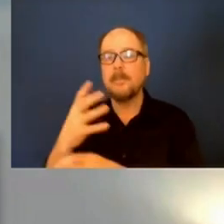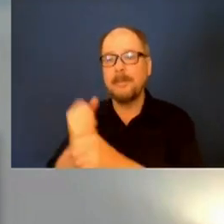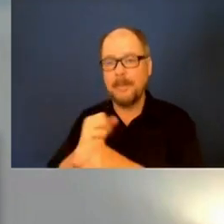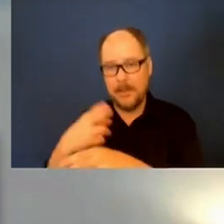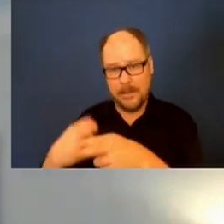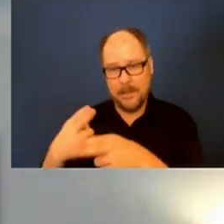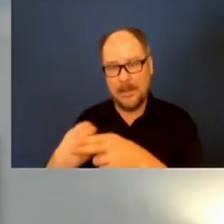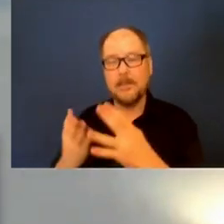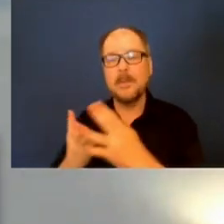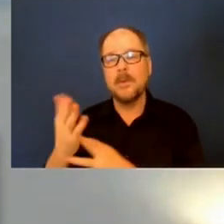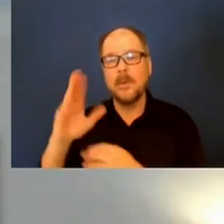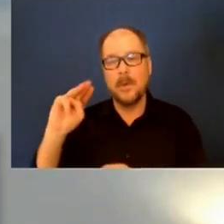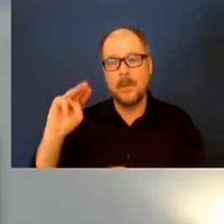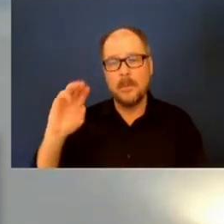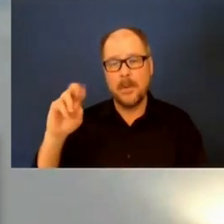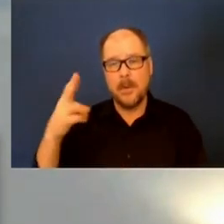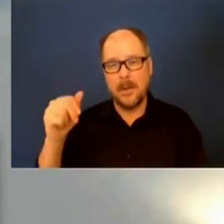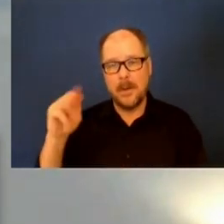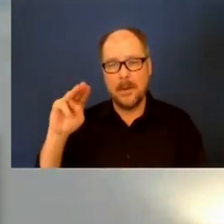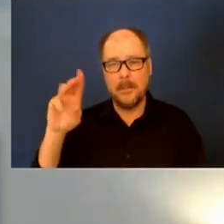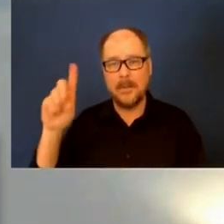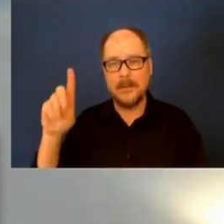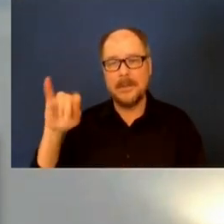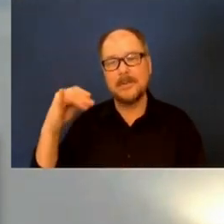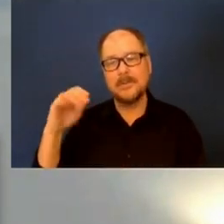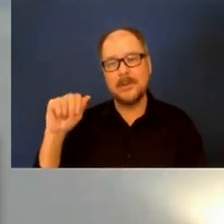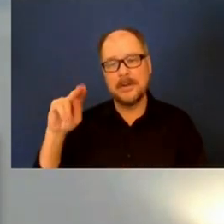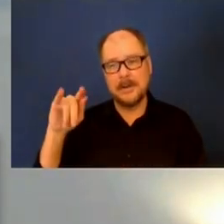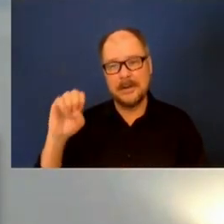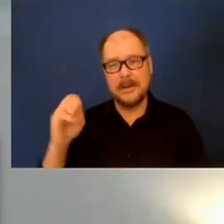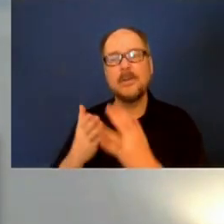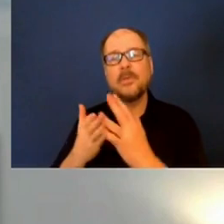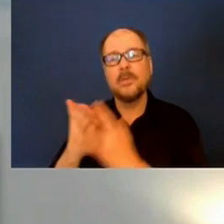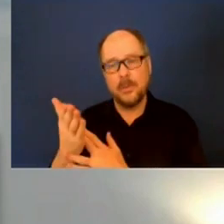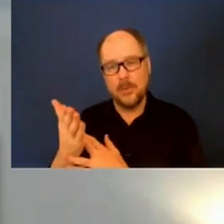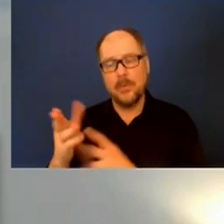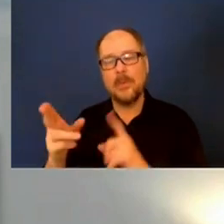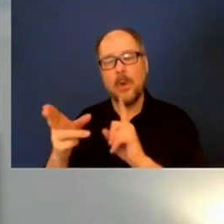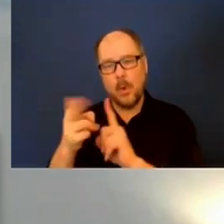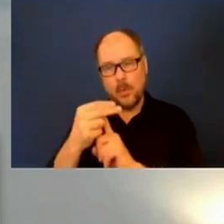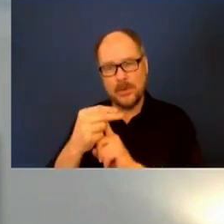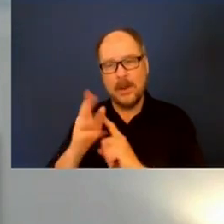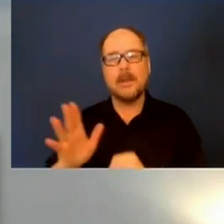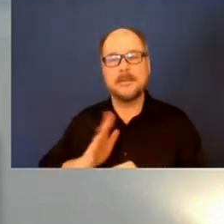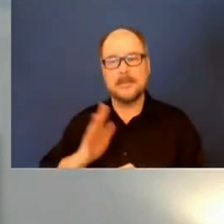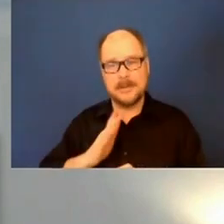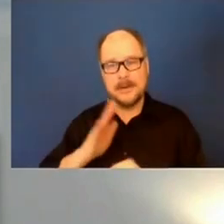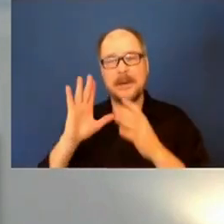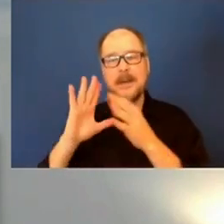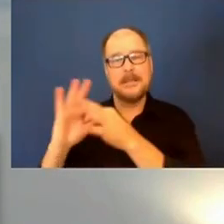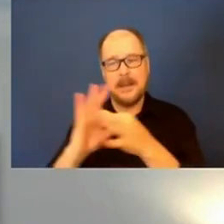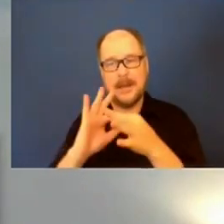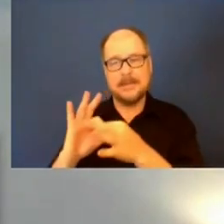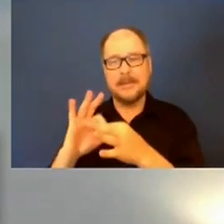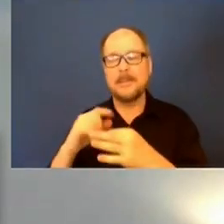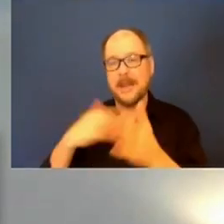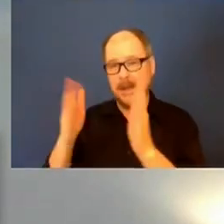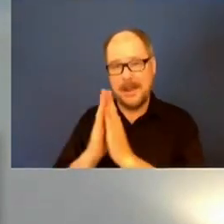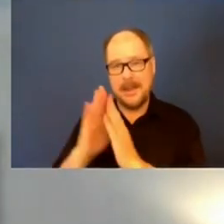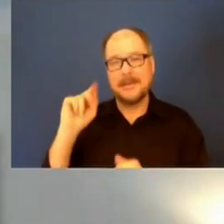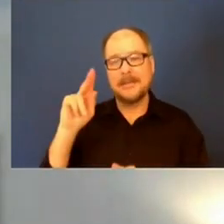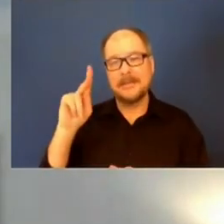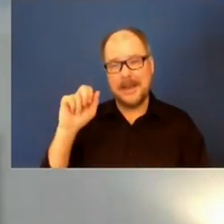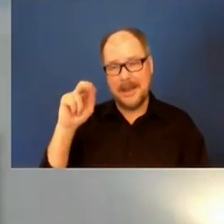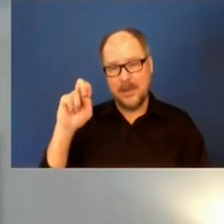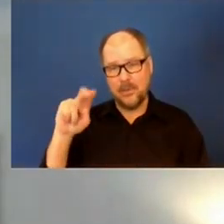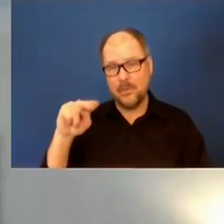Muhammad Genetian from the Hospitality and Tourance Alliance and he hooked us up with them and helped coordinate that. And so I'm going to ask Karen, because she's the one that